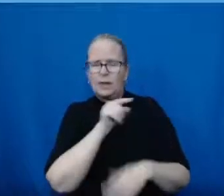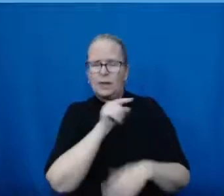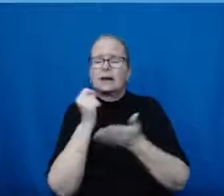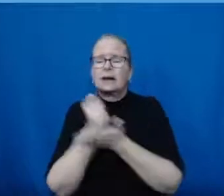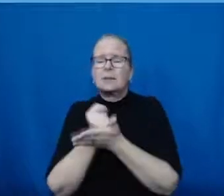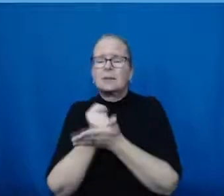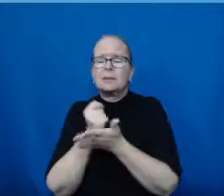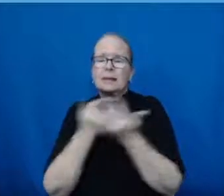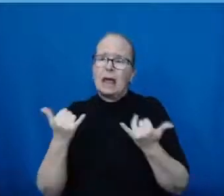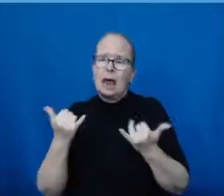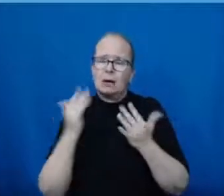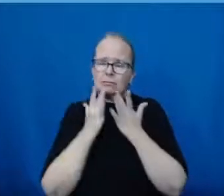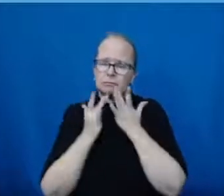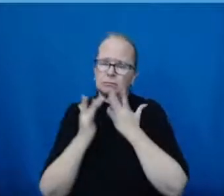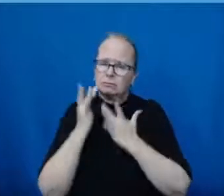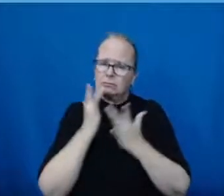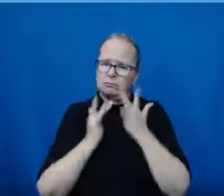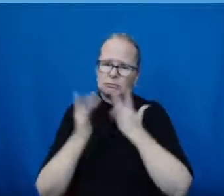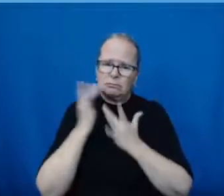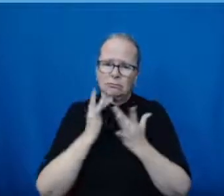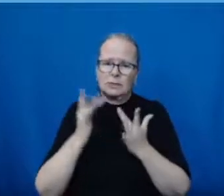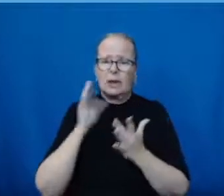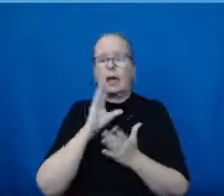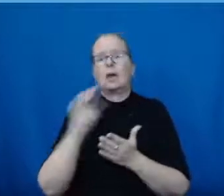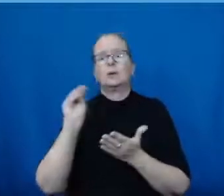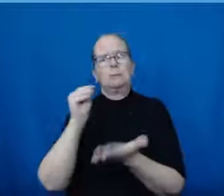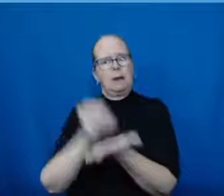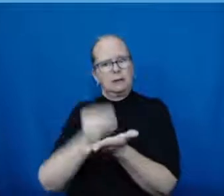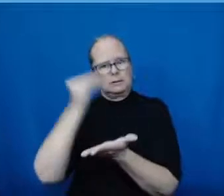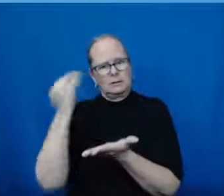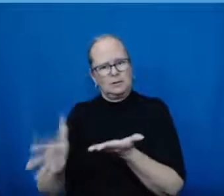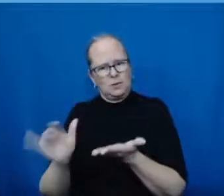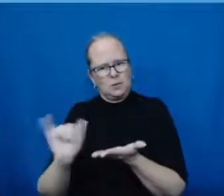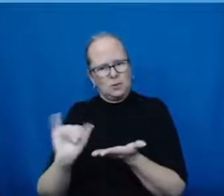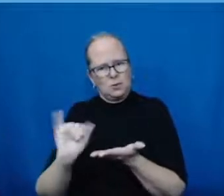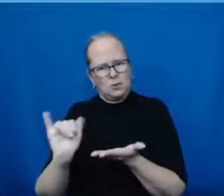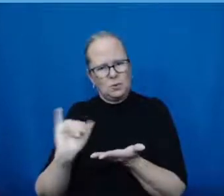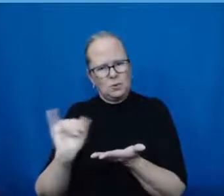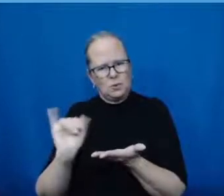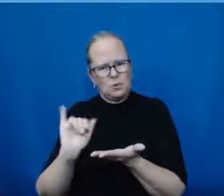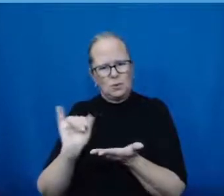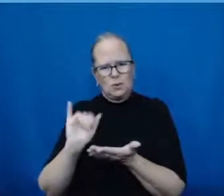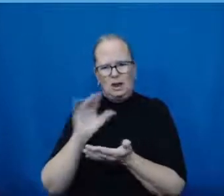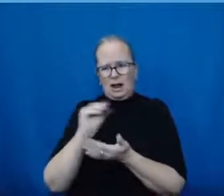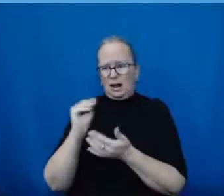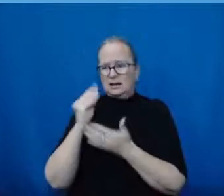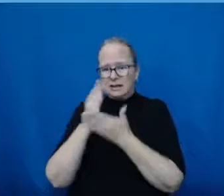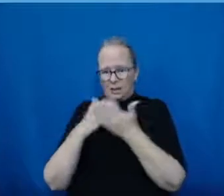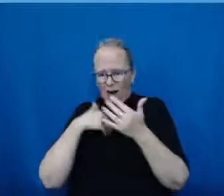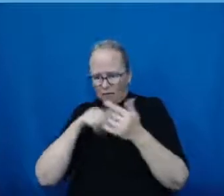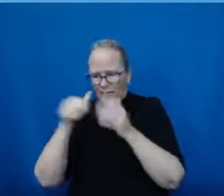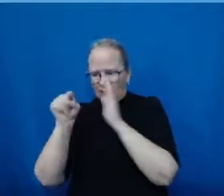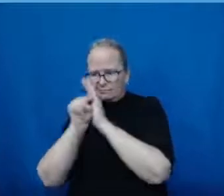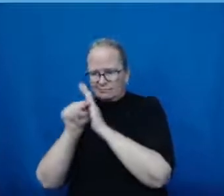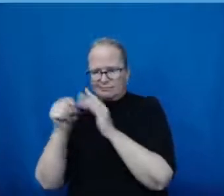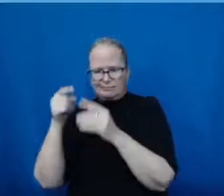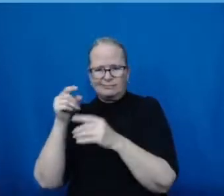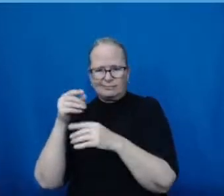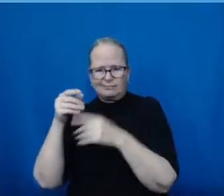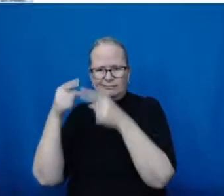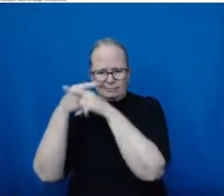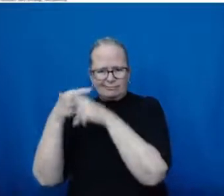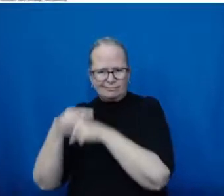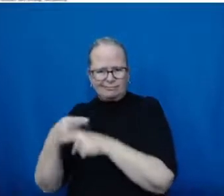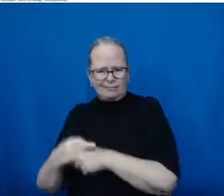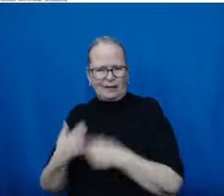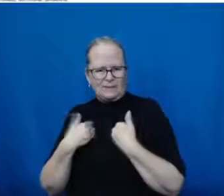and they can come with their own array of side effects as well. Next slide, please. So ideally, we really, really want to prevent